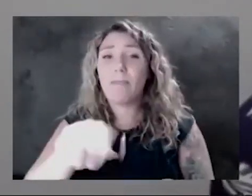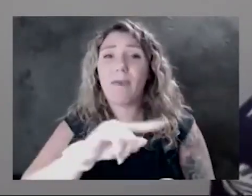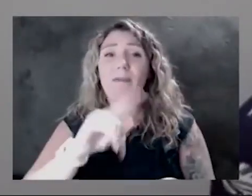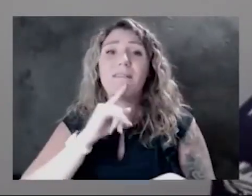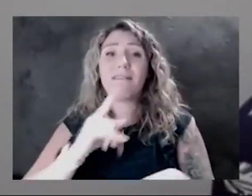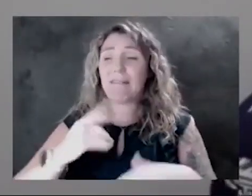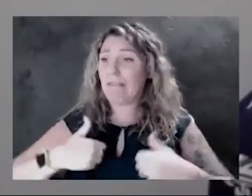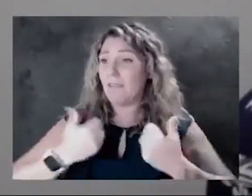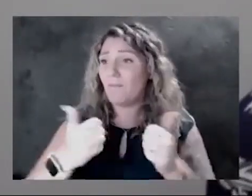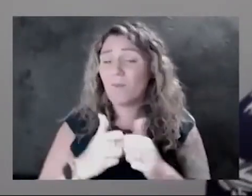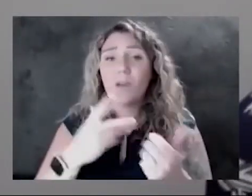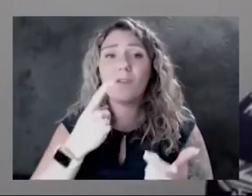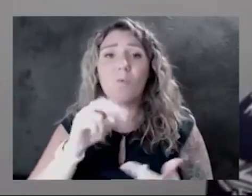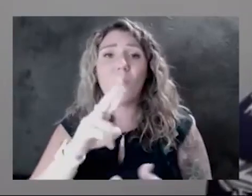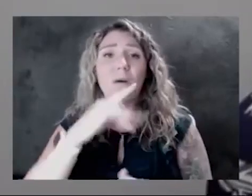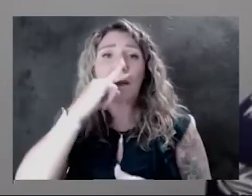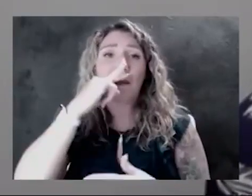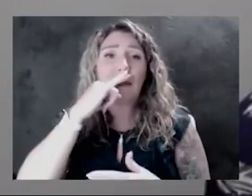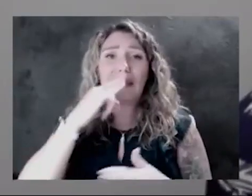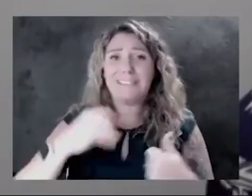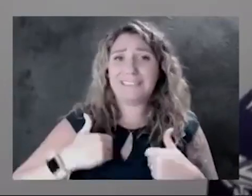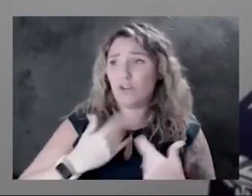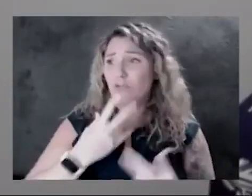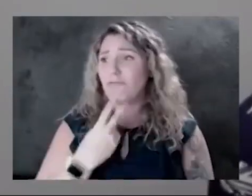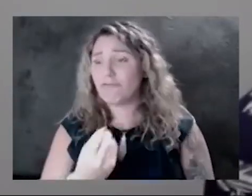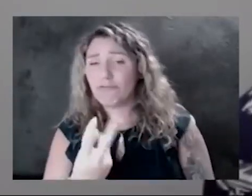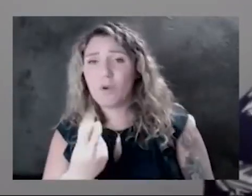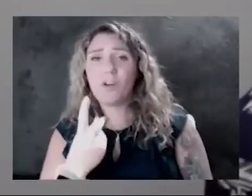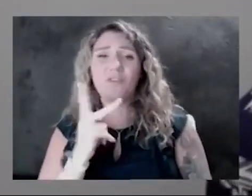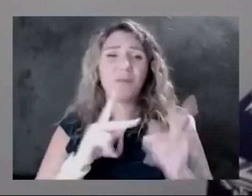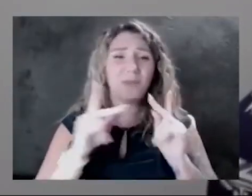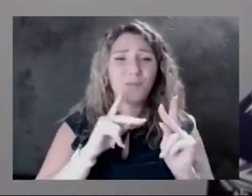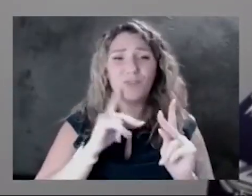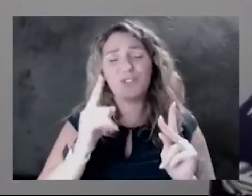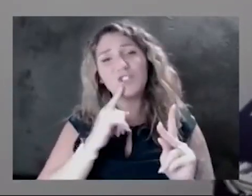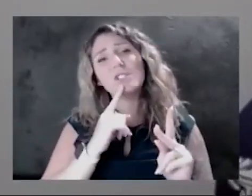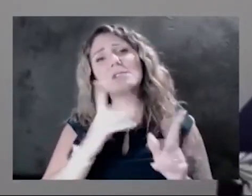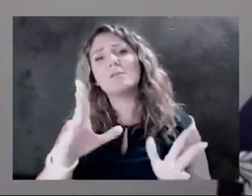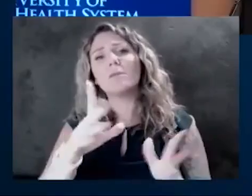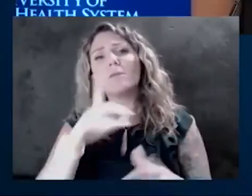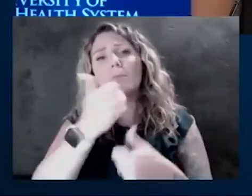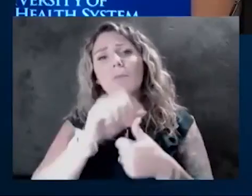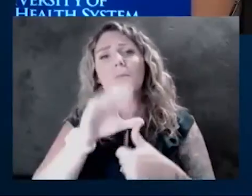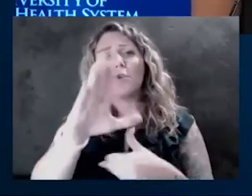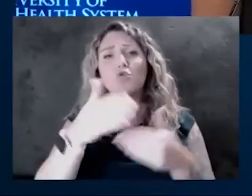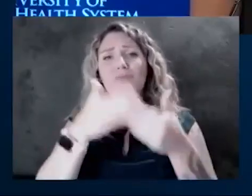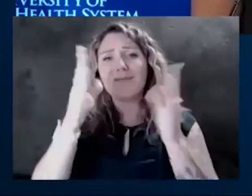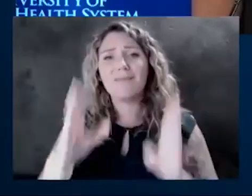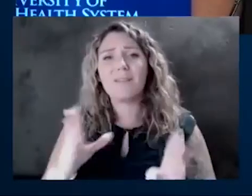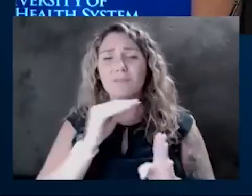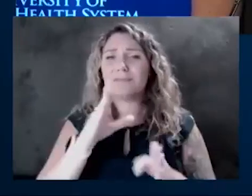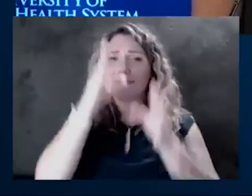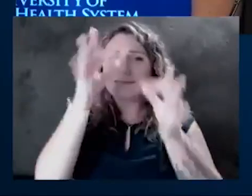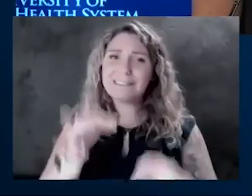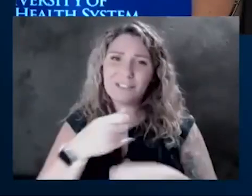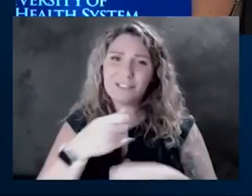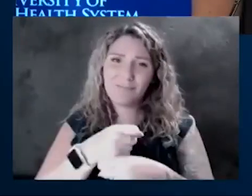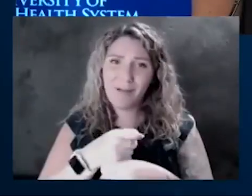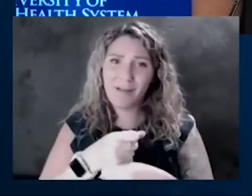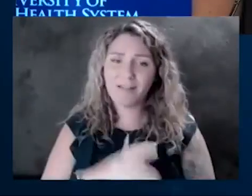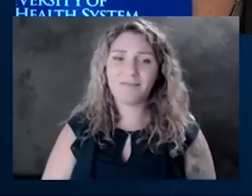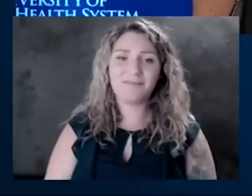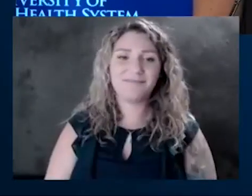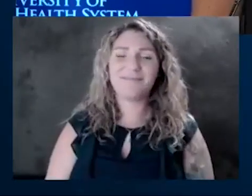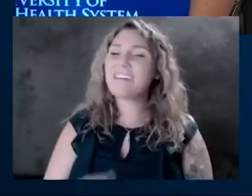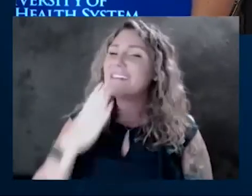they have. And so we just ask people to continue to consider their neighbors and their decision making. Great having you today, Julianne. Thank you so much.